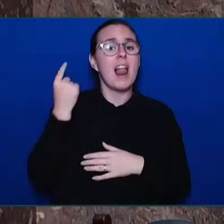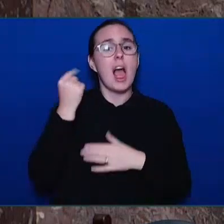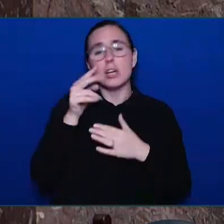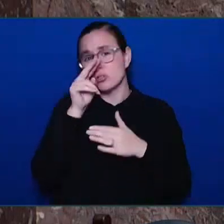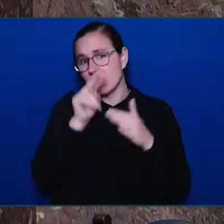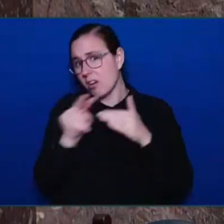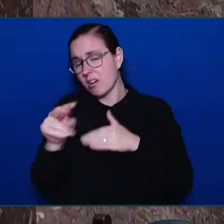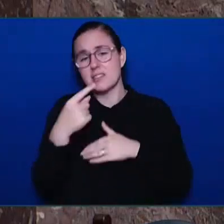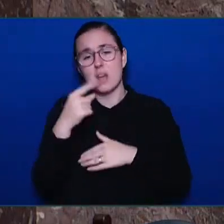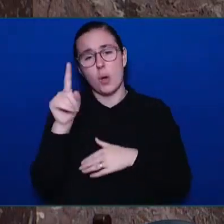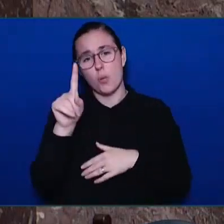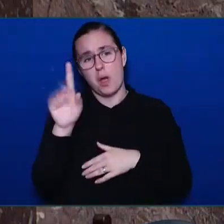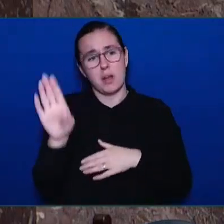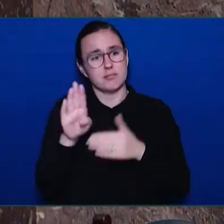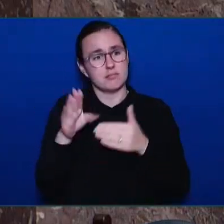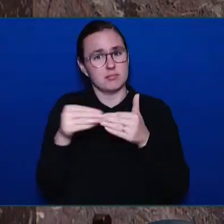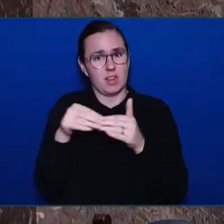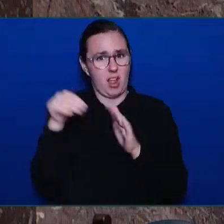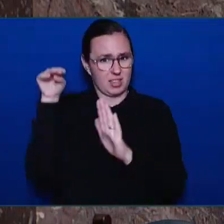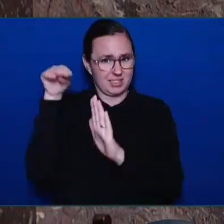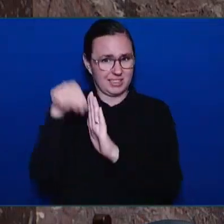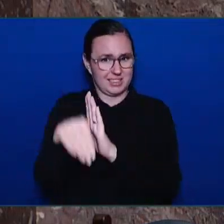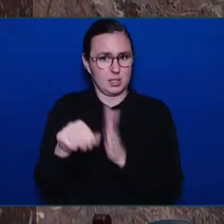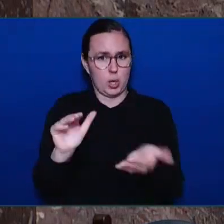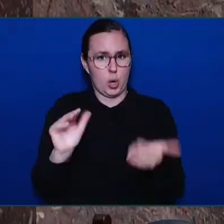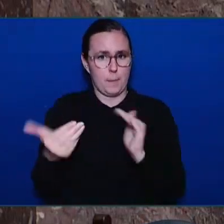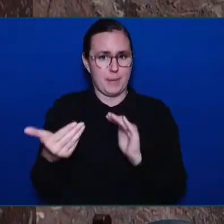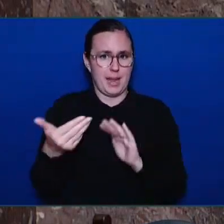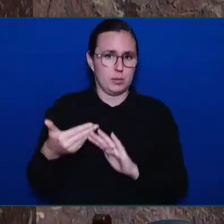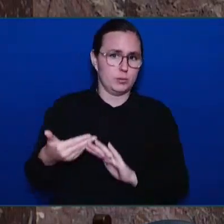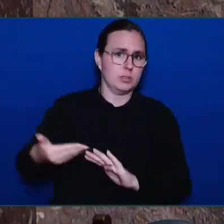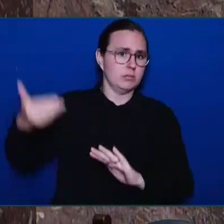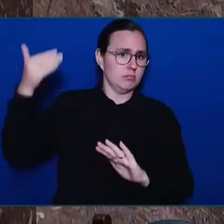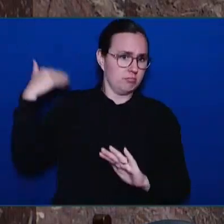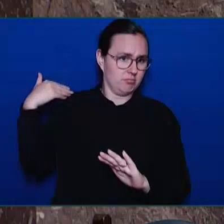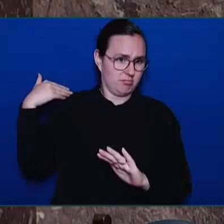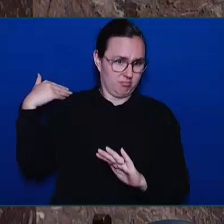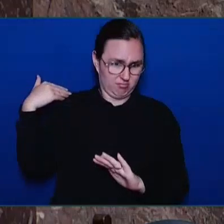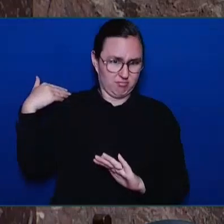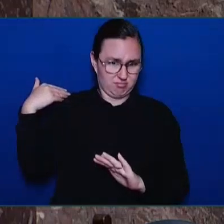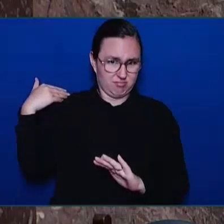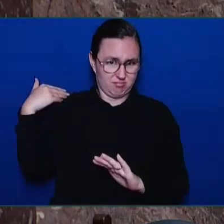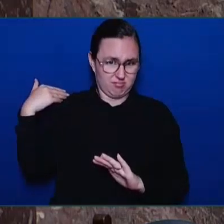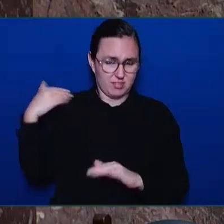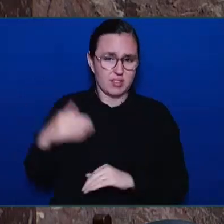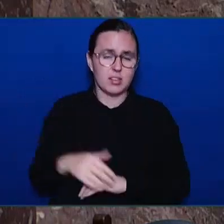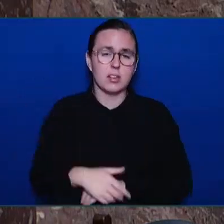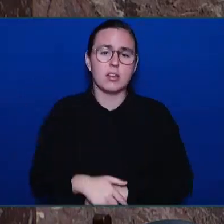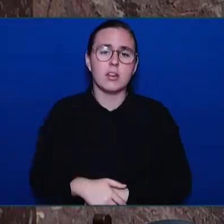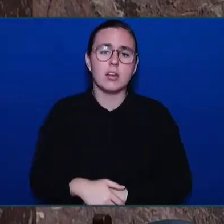expecting a drop in revenues like that. So in Merritt on March 17th there's going to a big rally